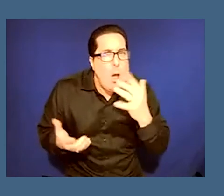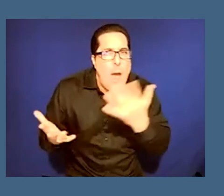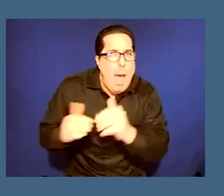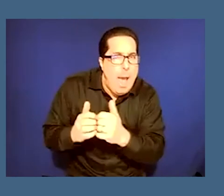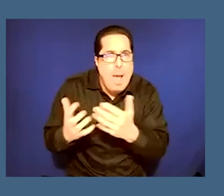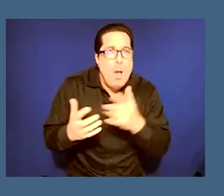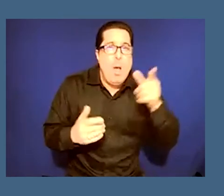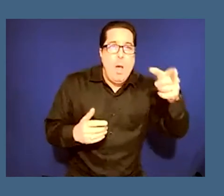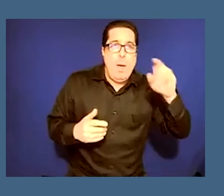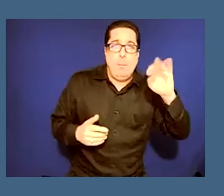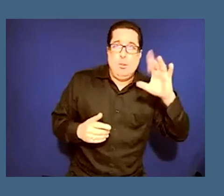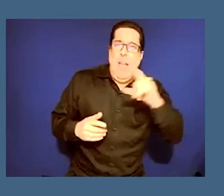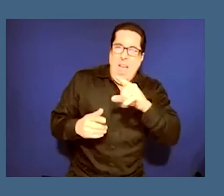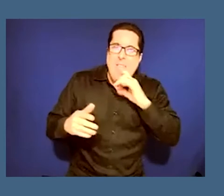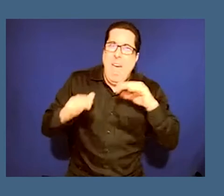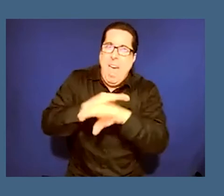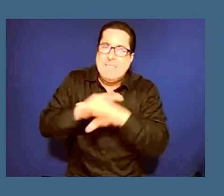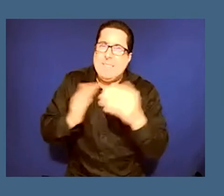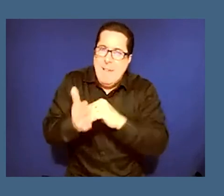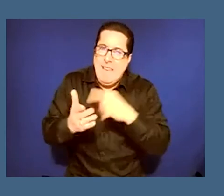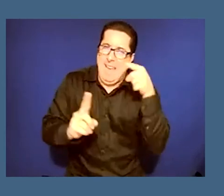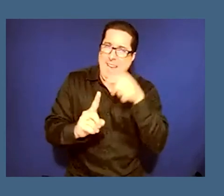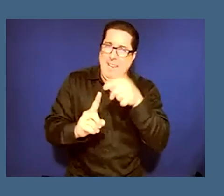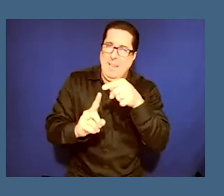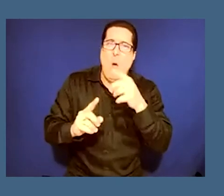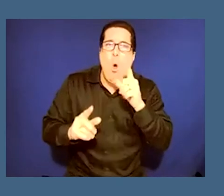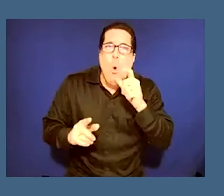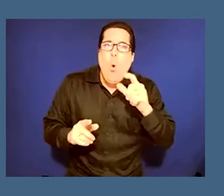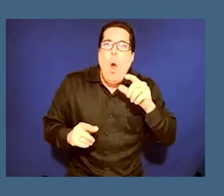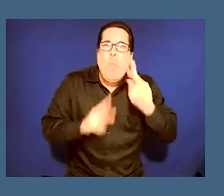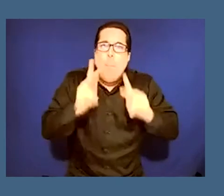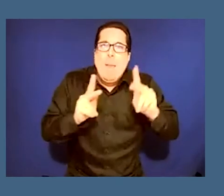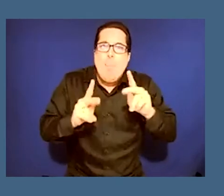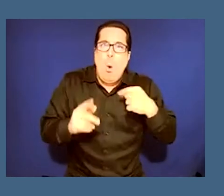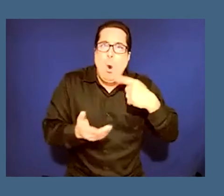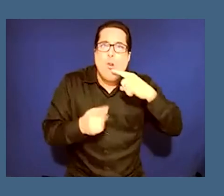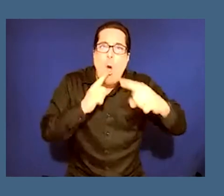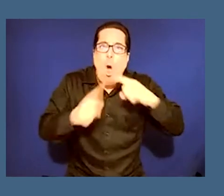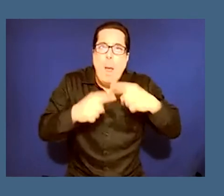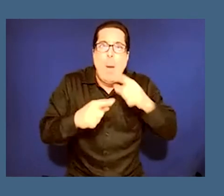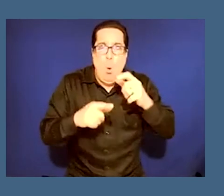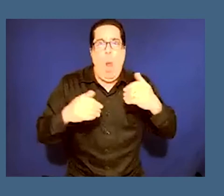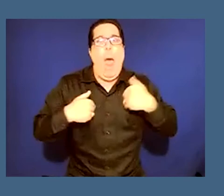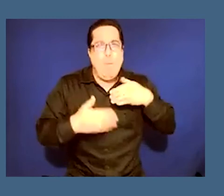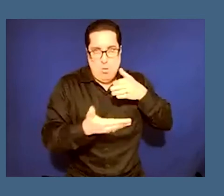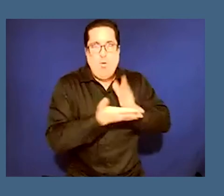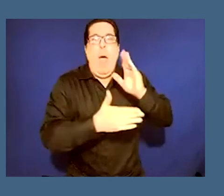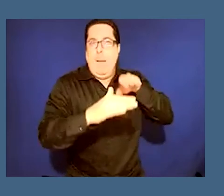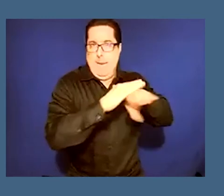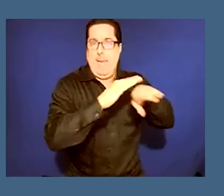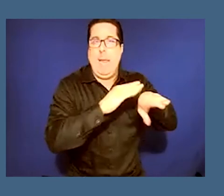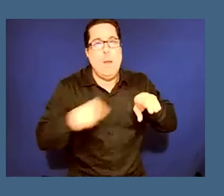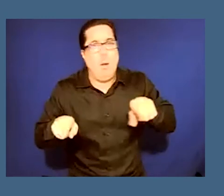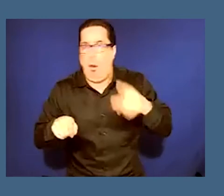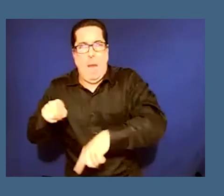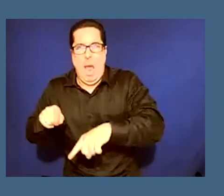access again right because who are the people that we're talking about who who get in to be able to see that to be able to express and then